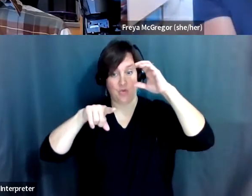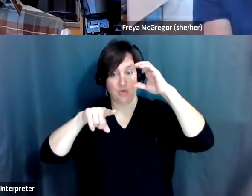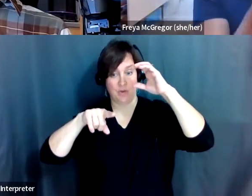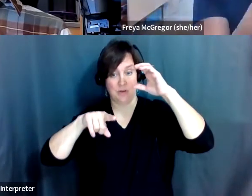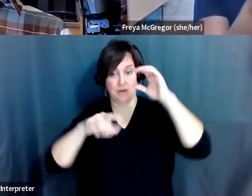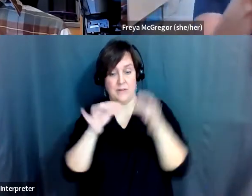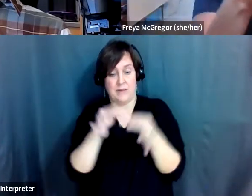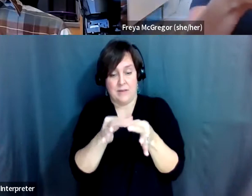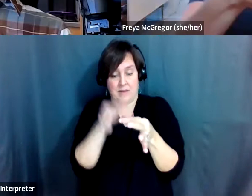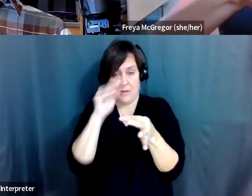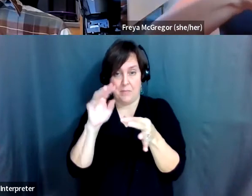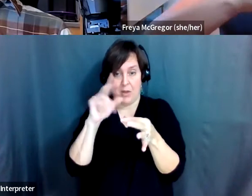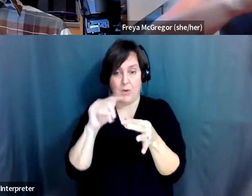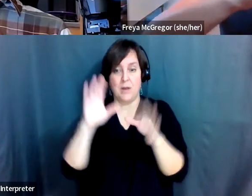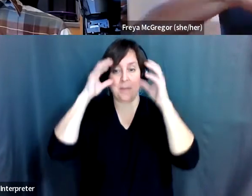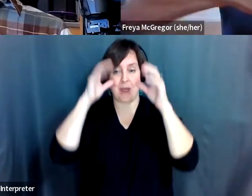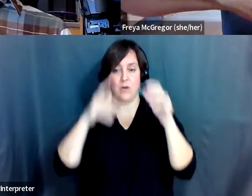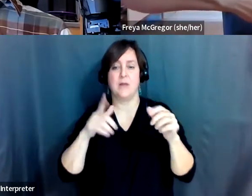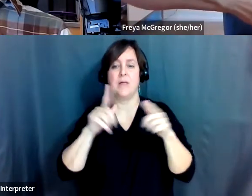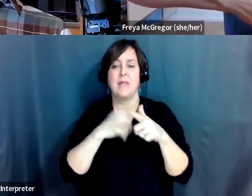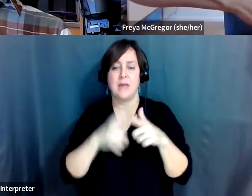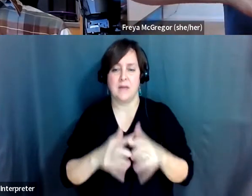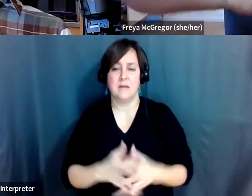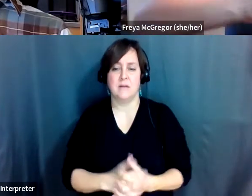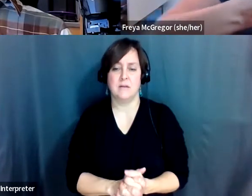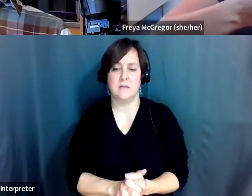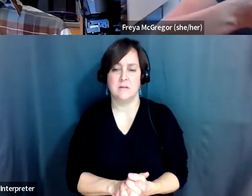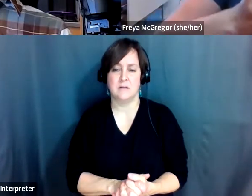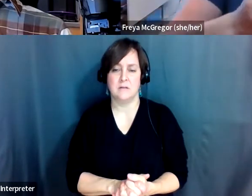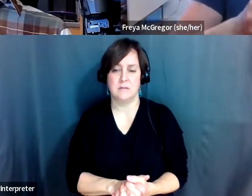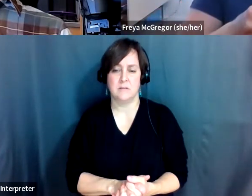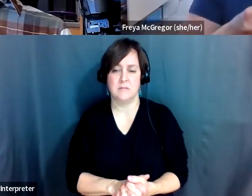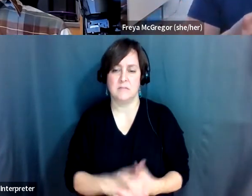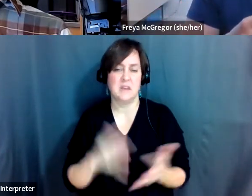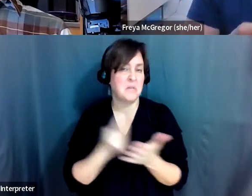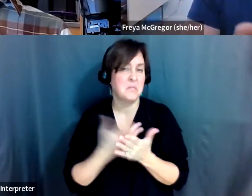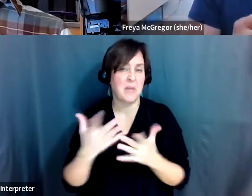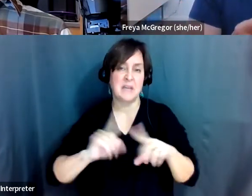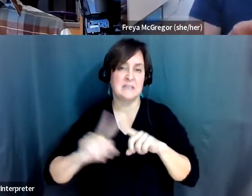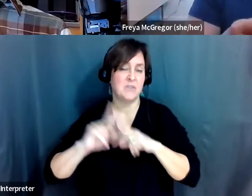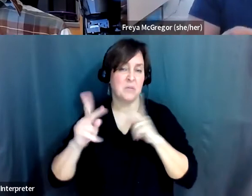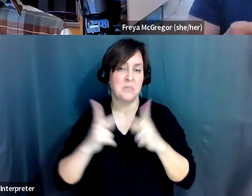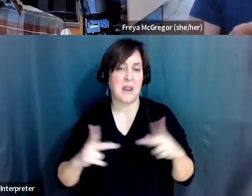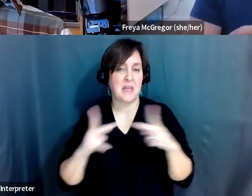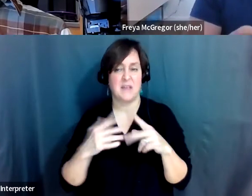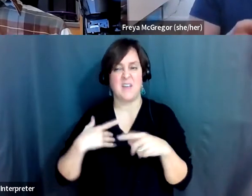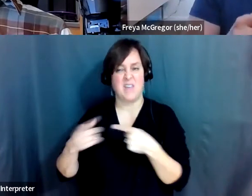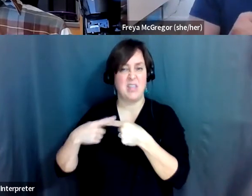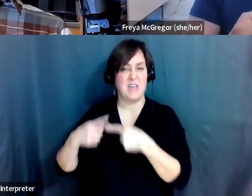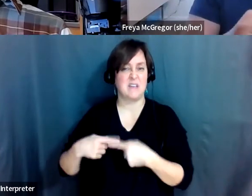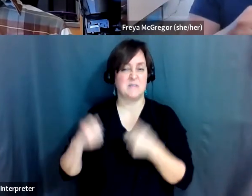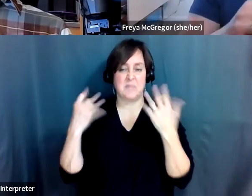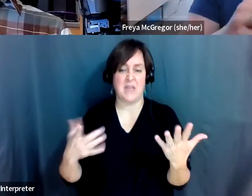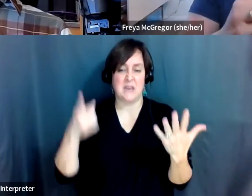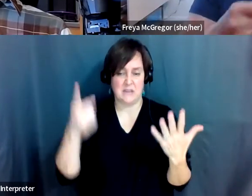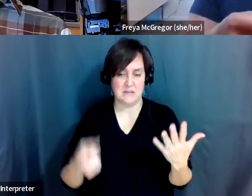and the binoculars by itself. You can get these from various places. There's links on that, on that webpage that I just put in the